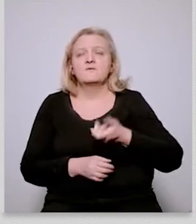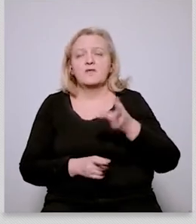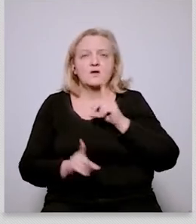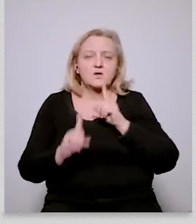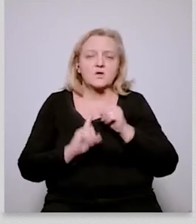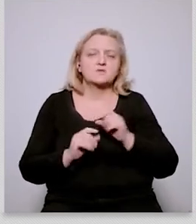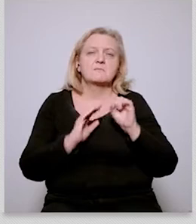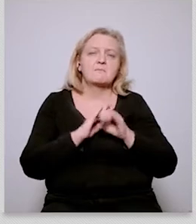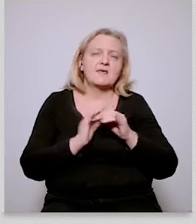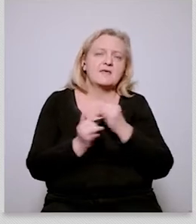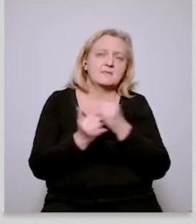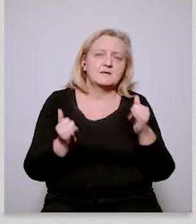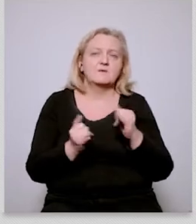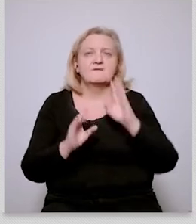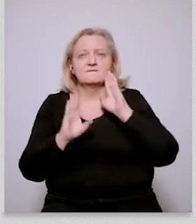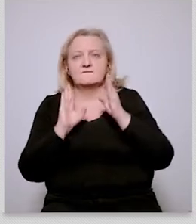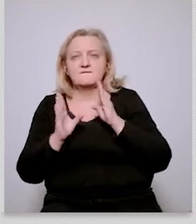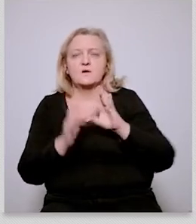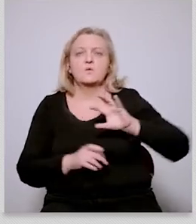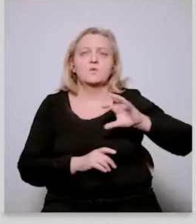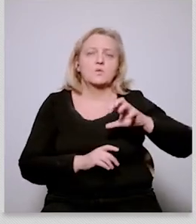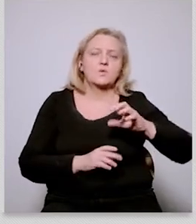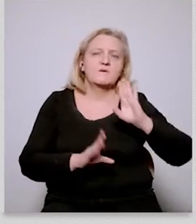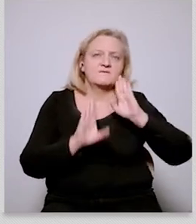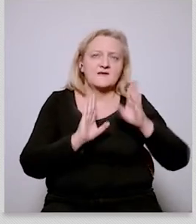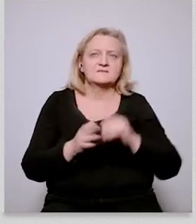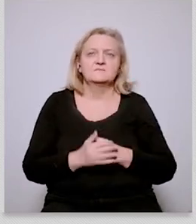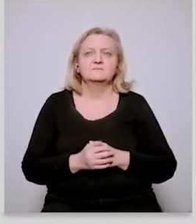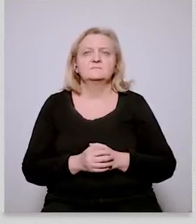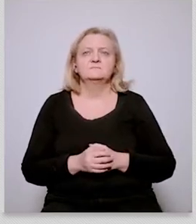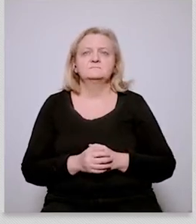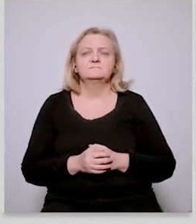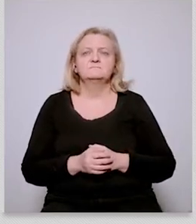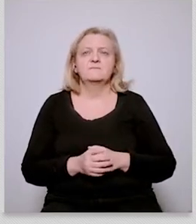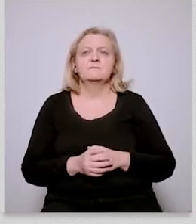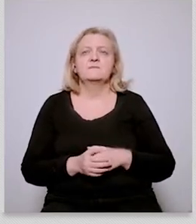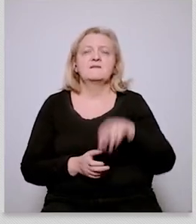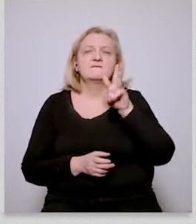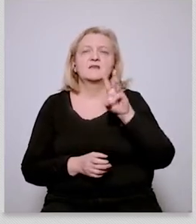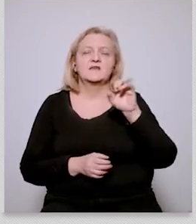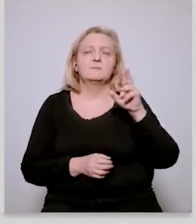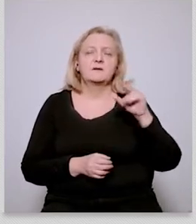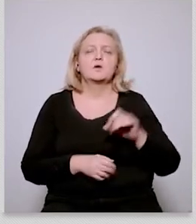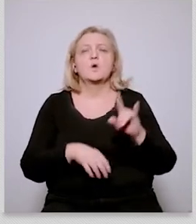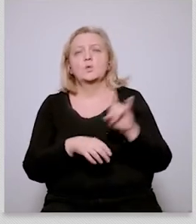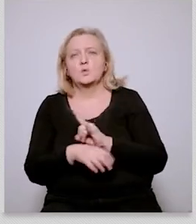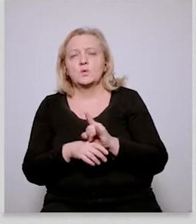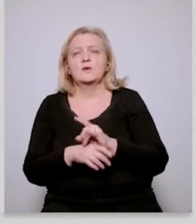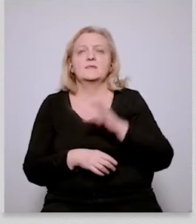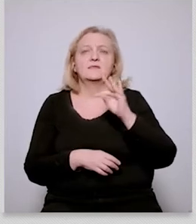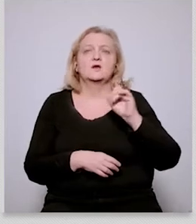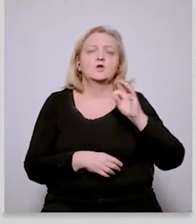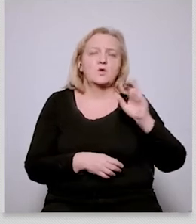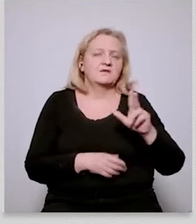know open facebook groups uh youtube wikipedia um you know anything that we that we could access so you know we've got now a very